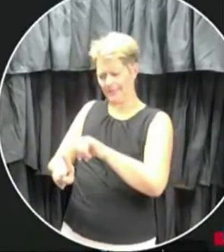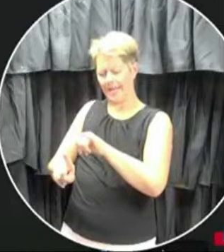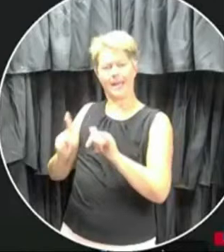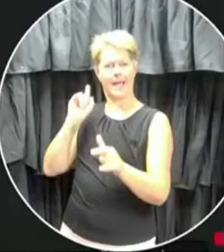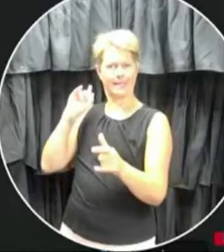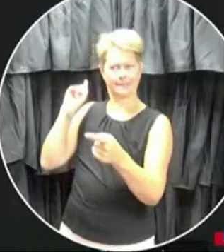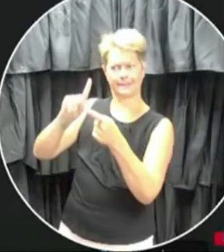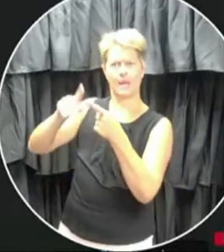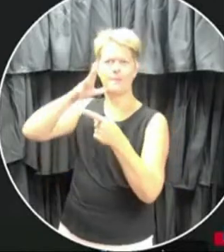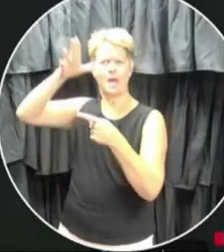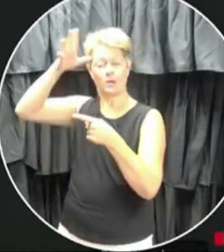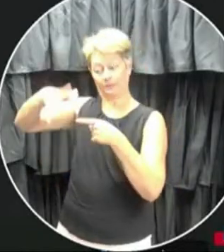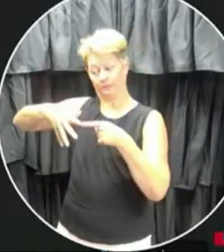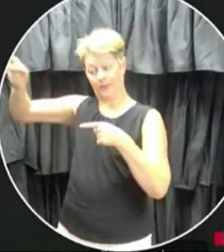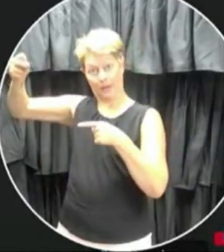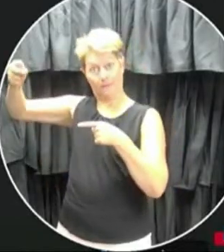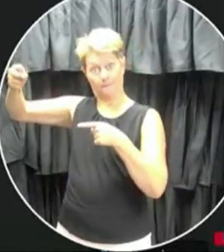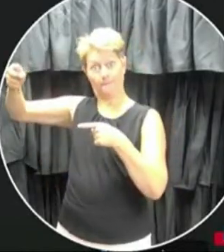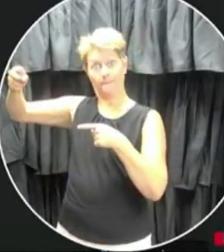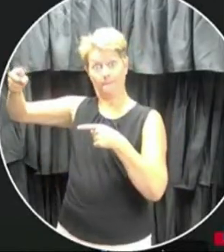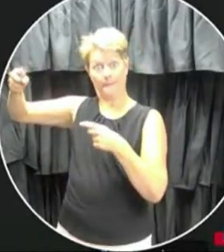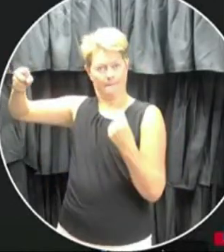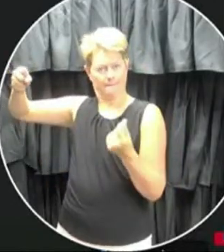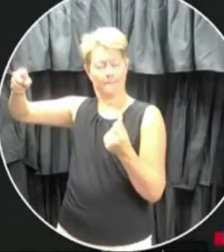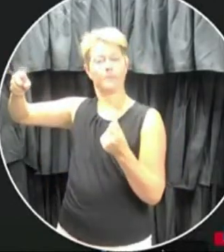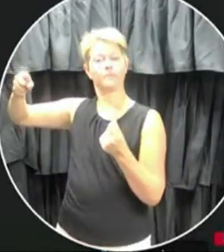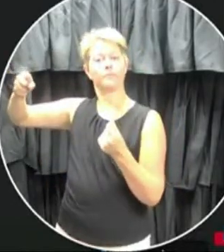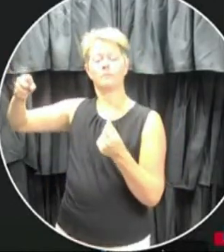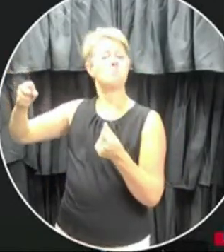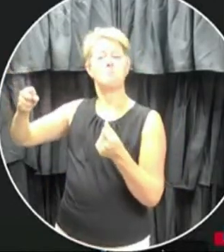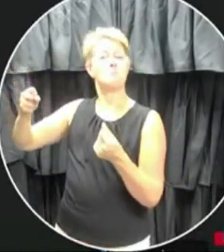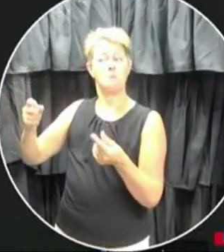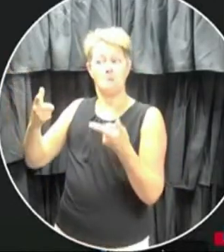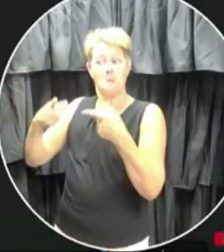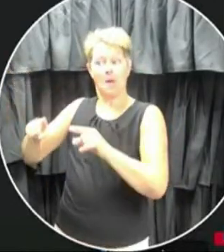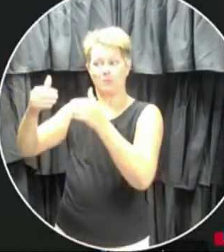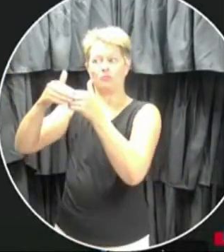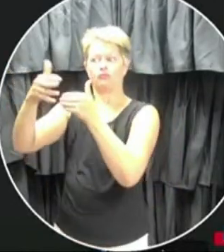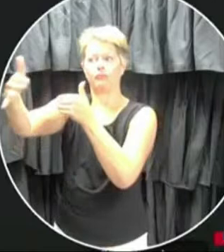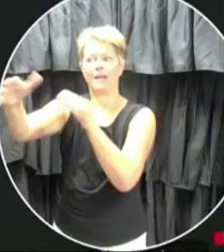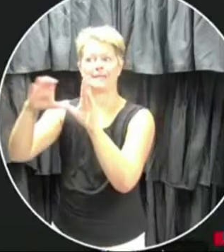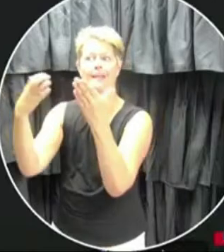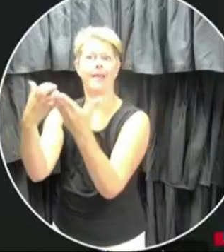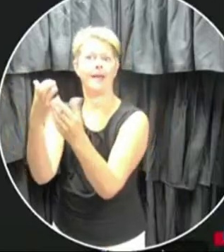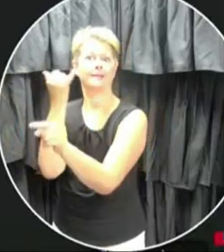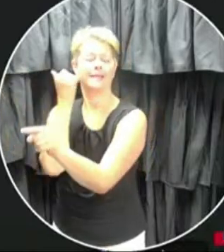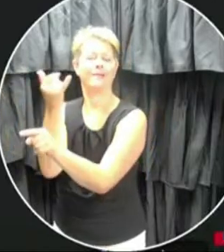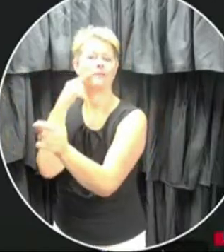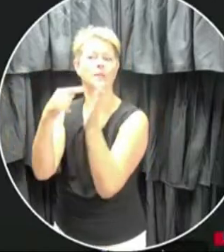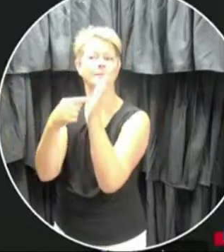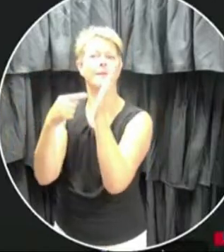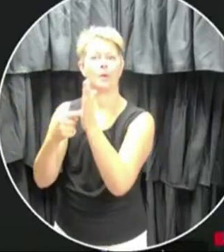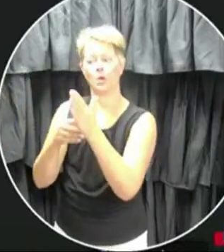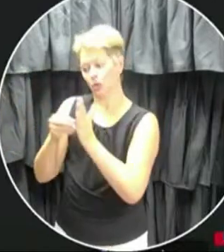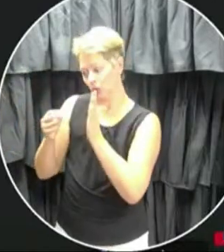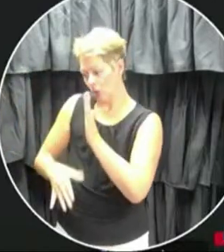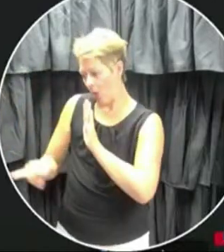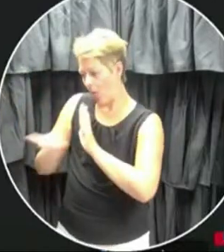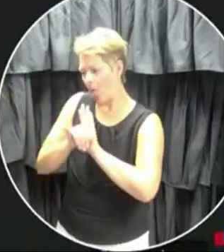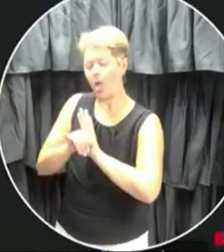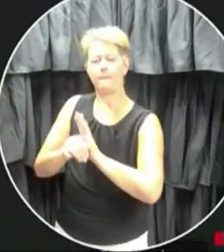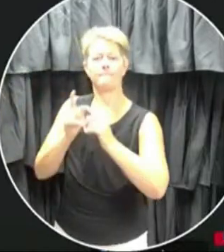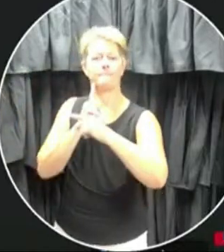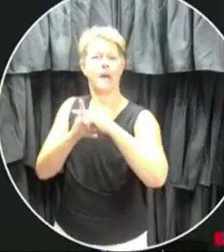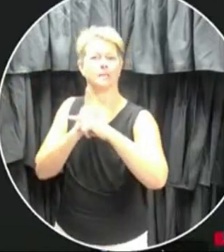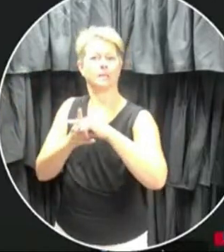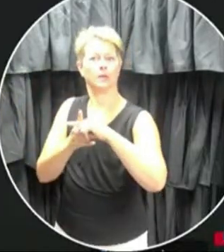parents will have to pick them up immediately. But what happens to the rest of the class if a student is positive in order to prevent